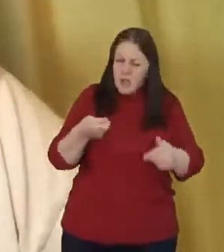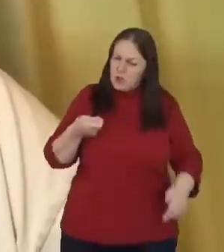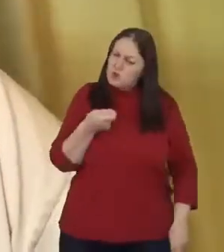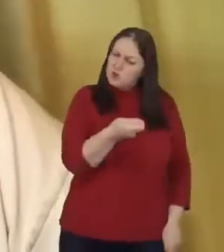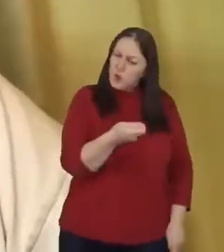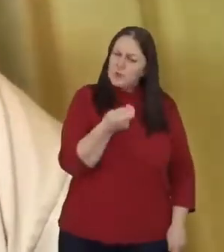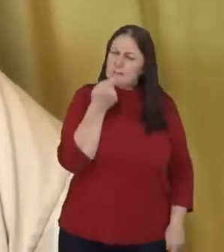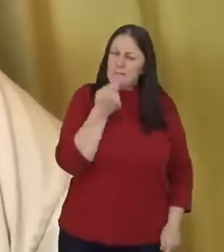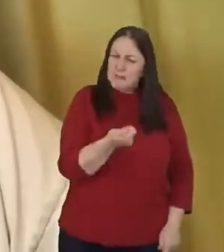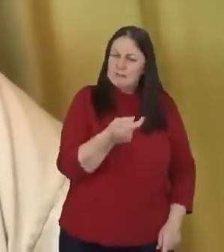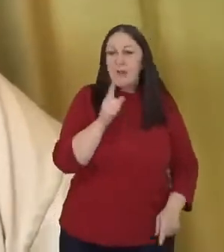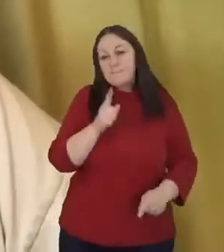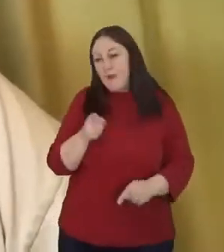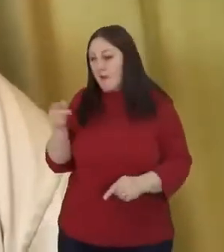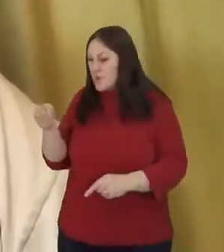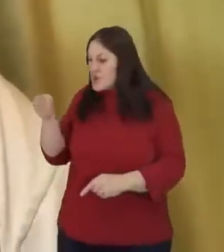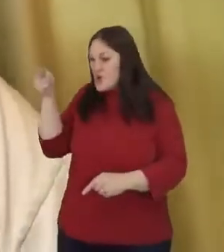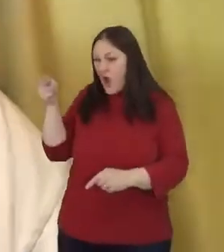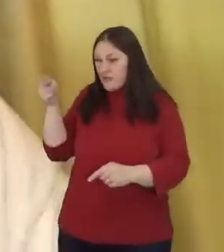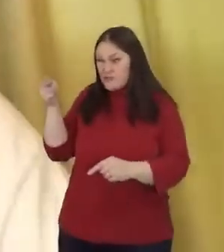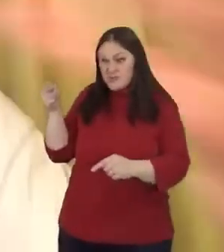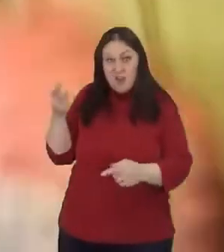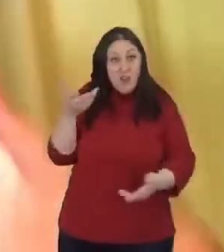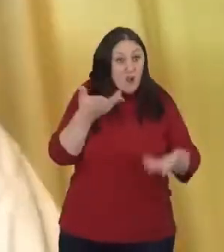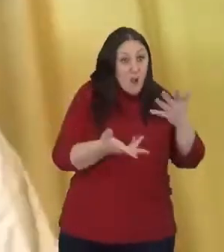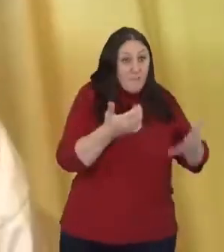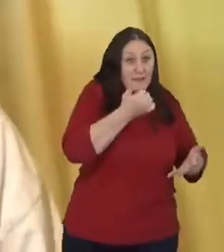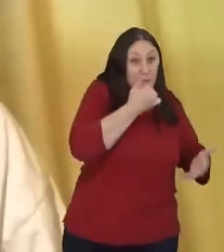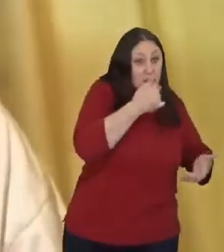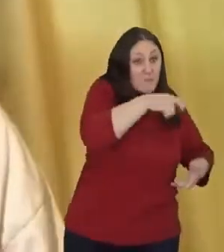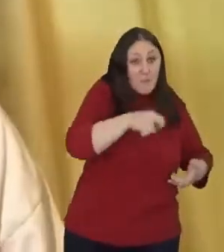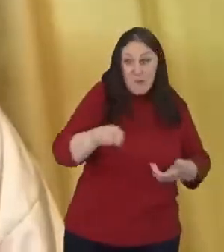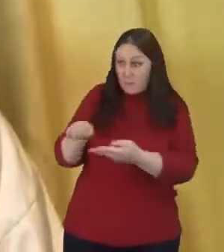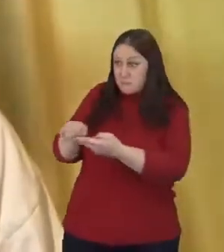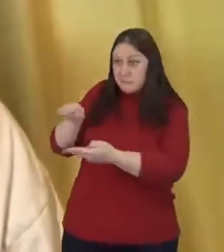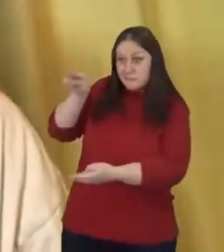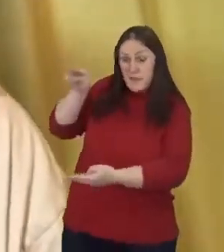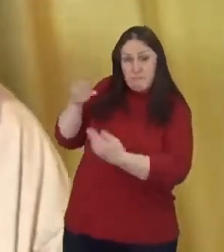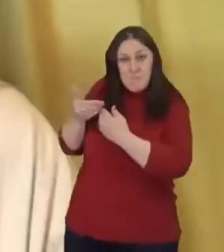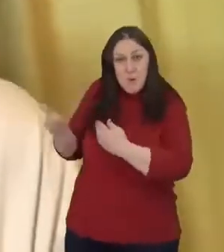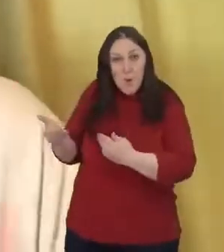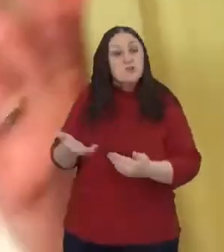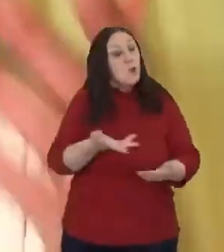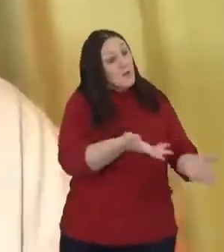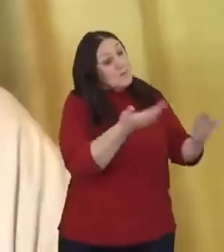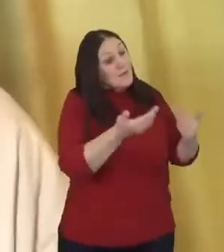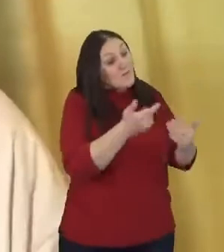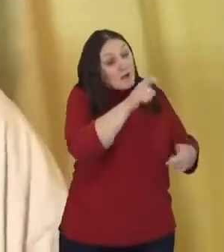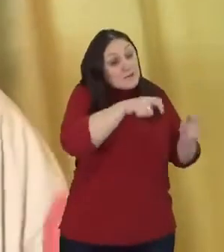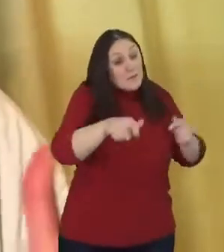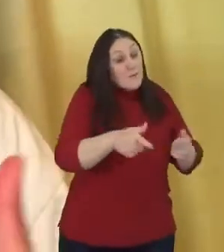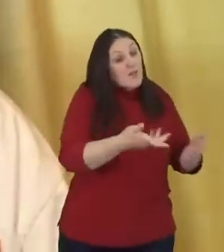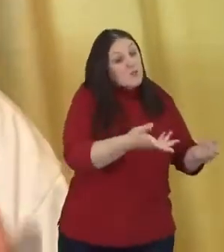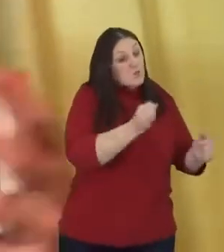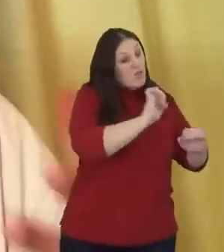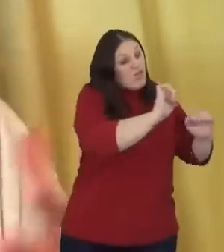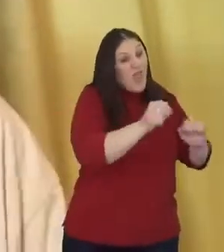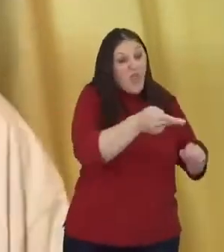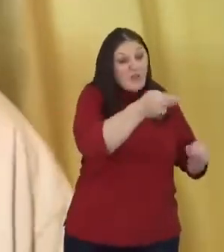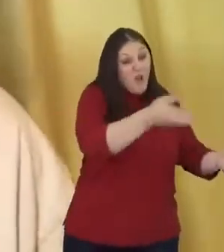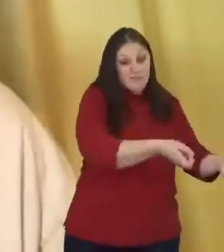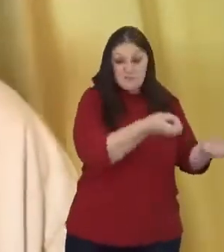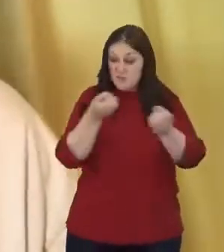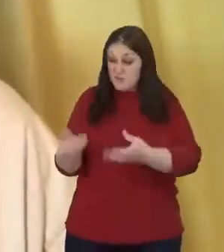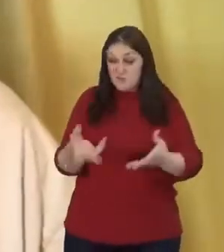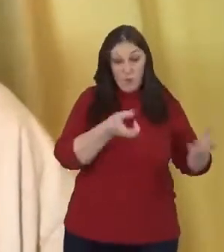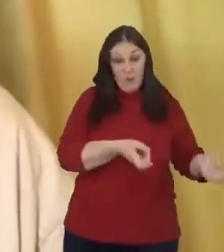guns than people. We have a lot of guns. And so we begin to invite people to donate guns. And as some of y'all may know, we've literally